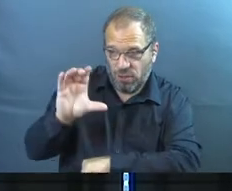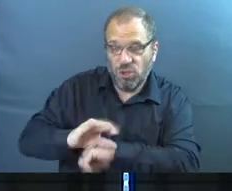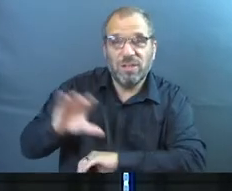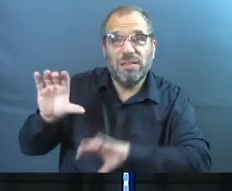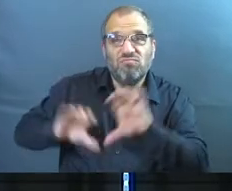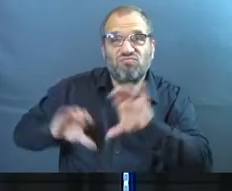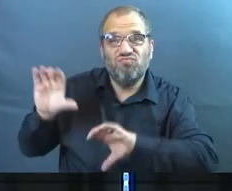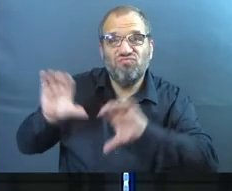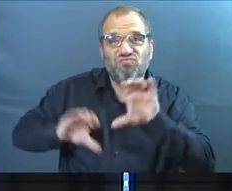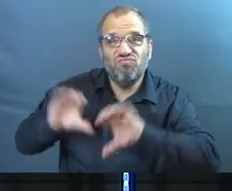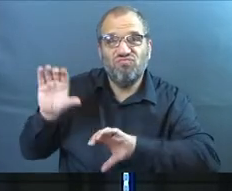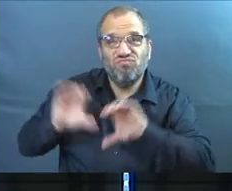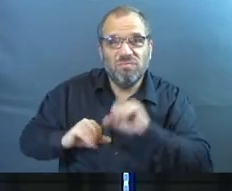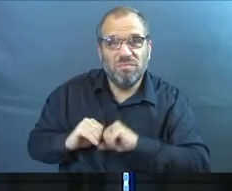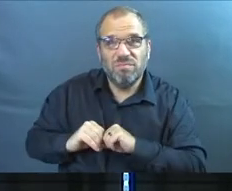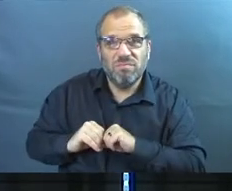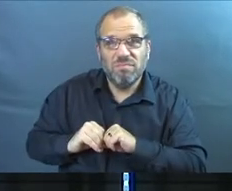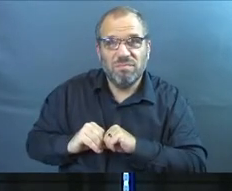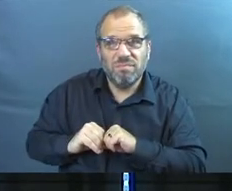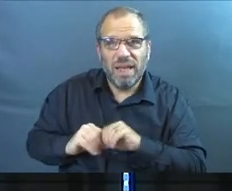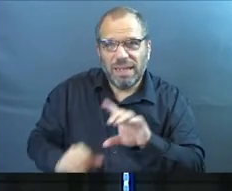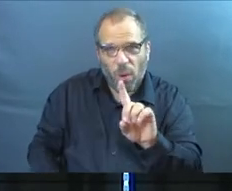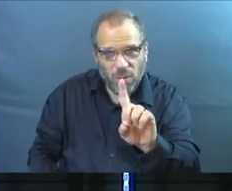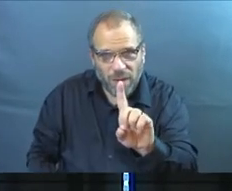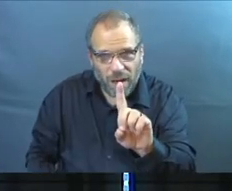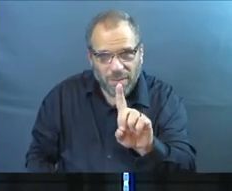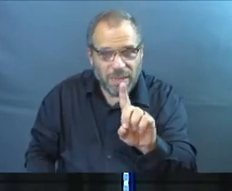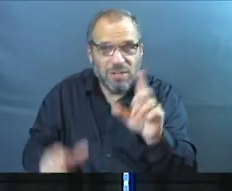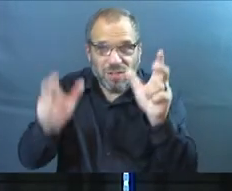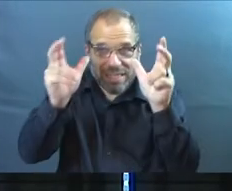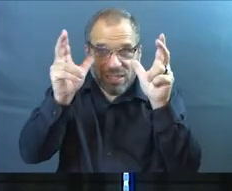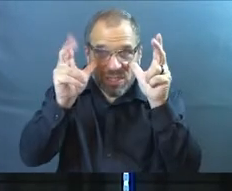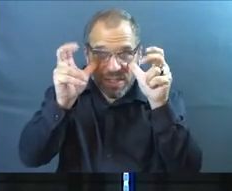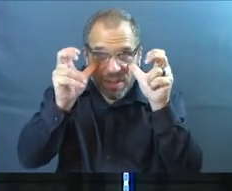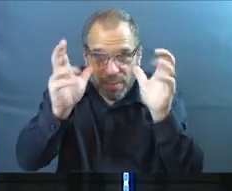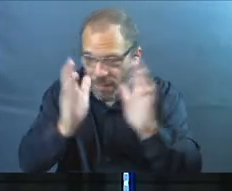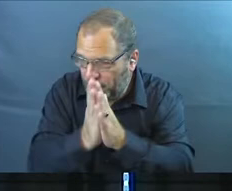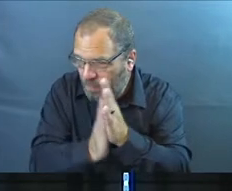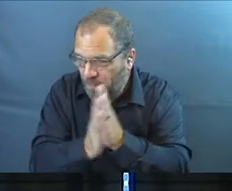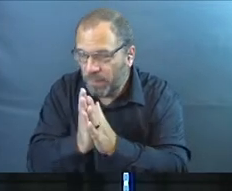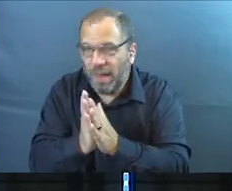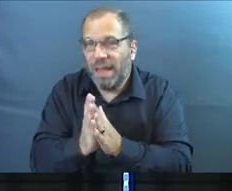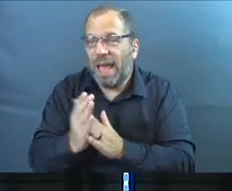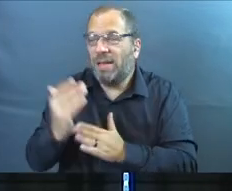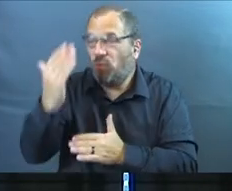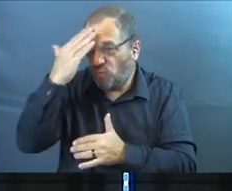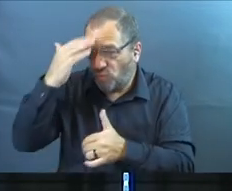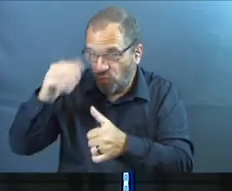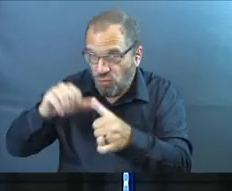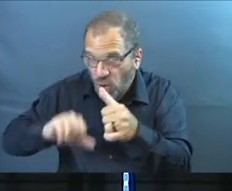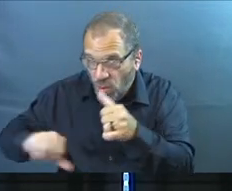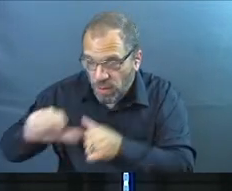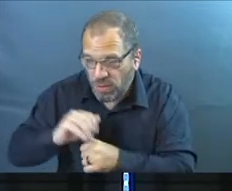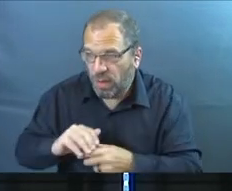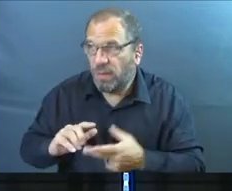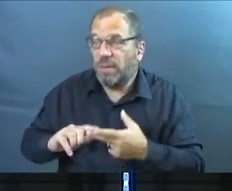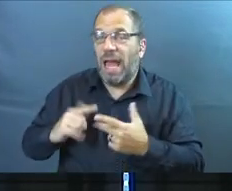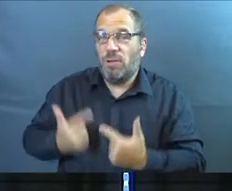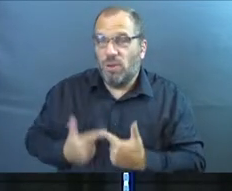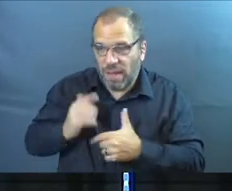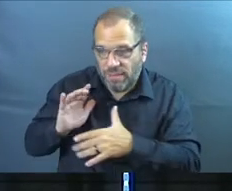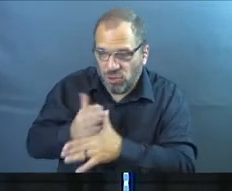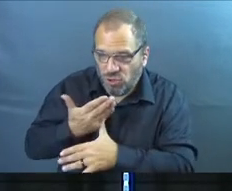conversations. And just follow me for a second. And as you get to know each other, as you start to share life,